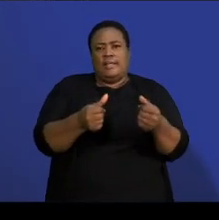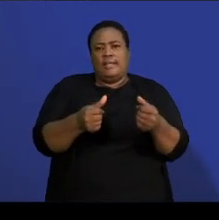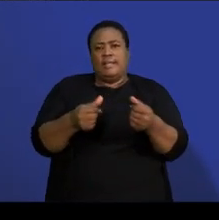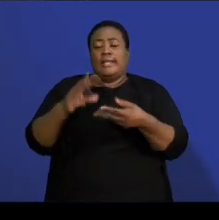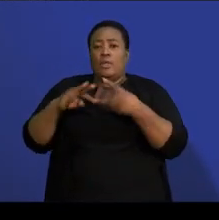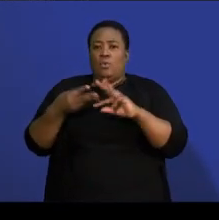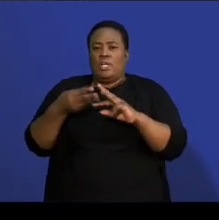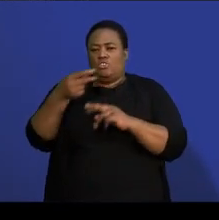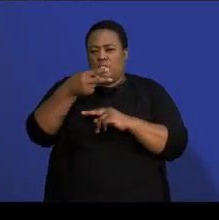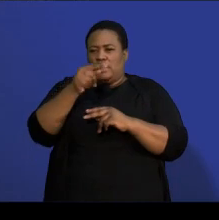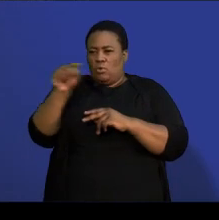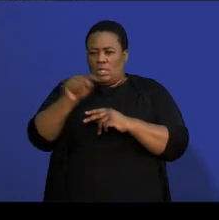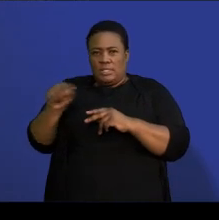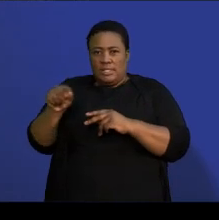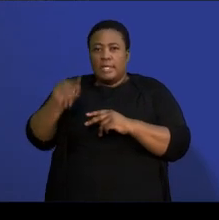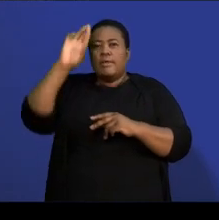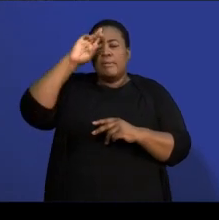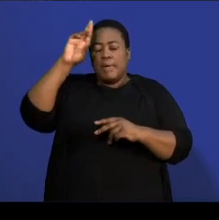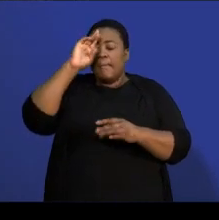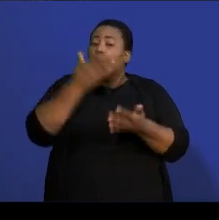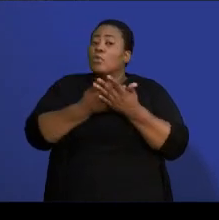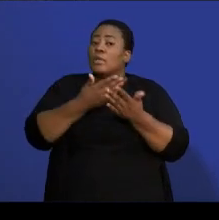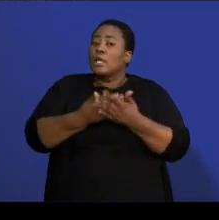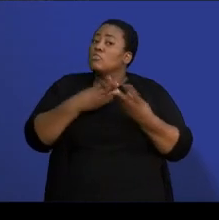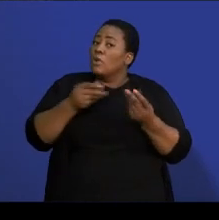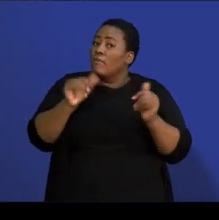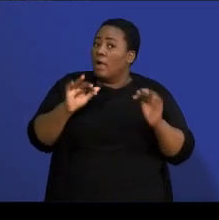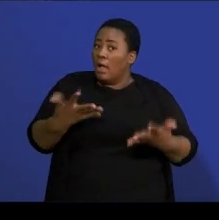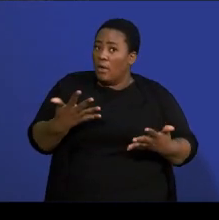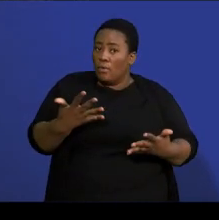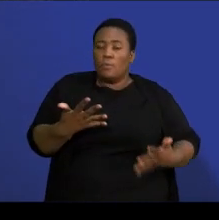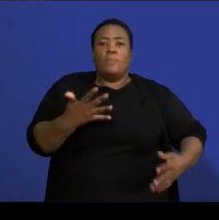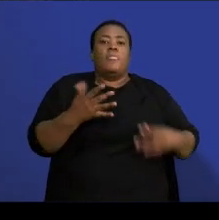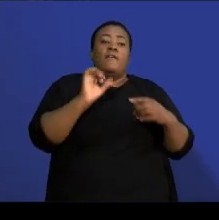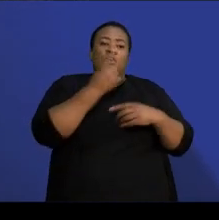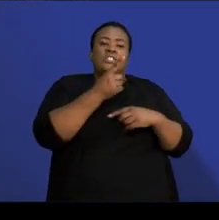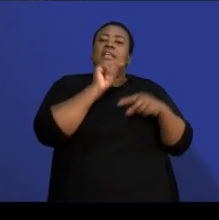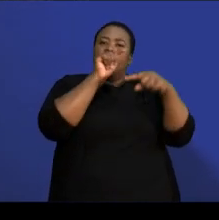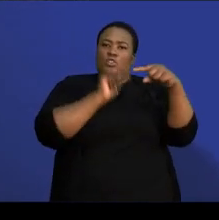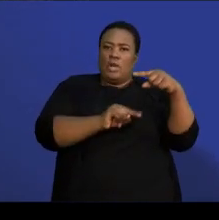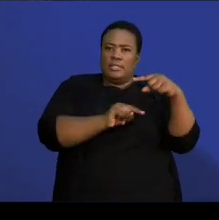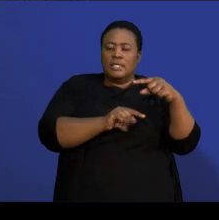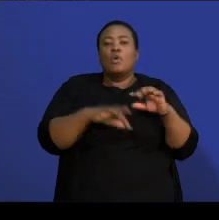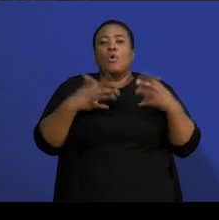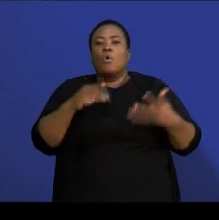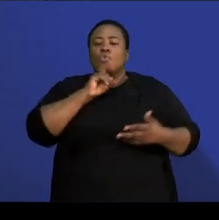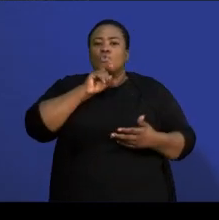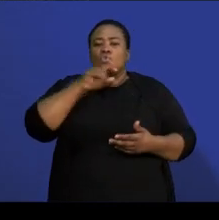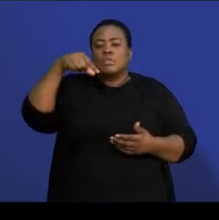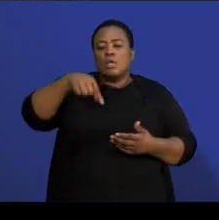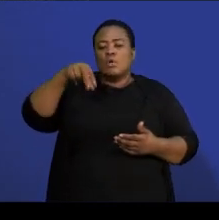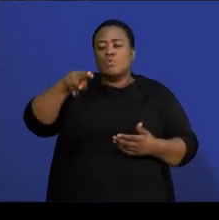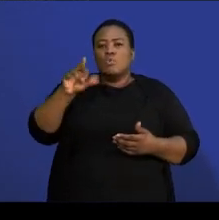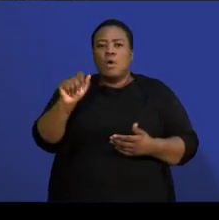equations, you know. You can solve equations firstly by factorizing or using a quadratic equation.